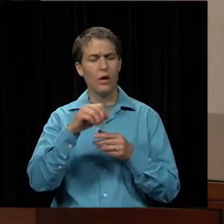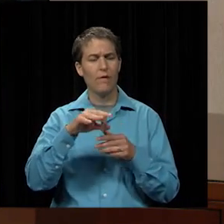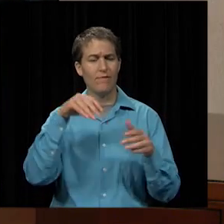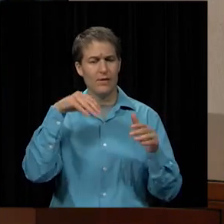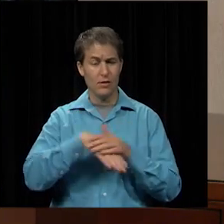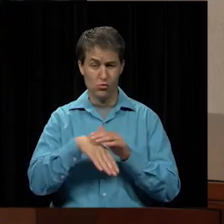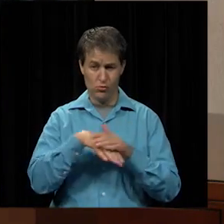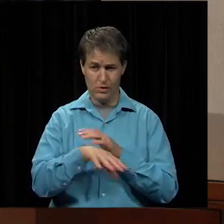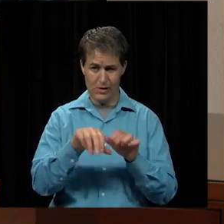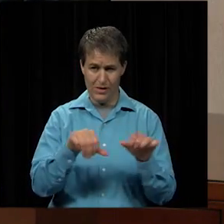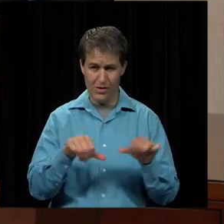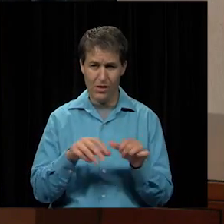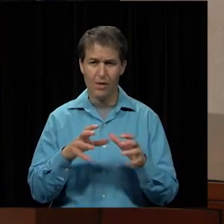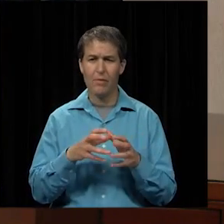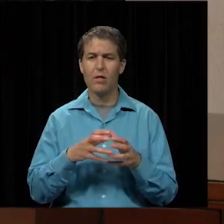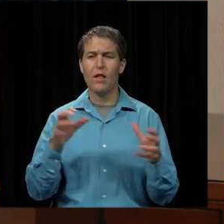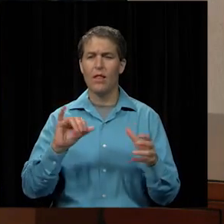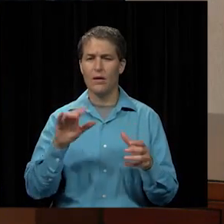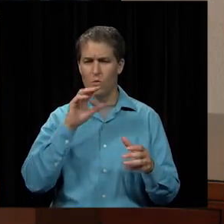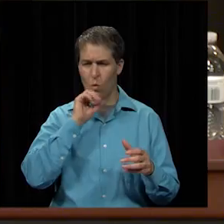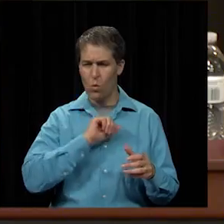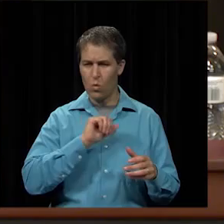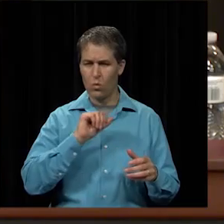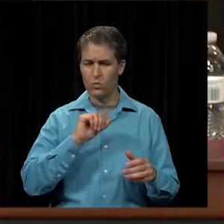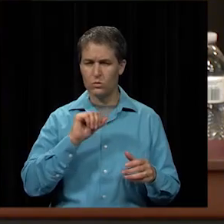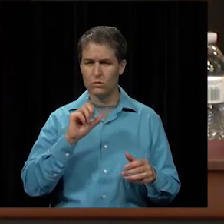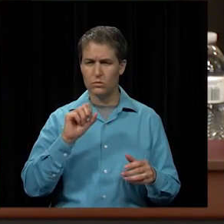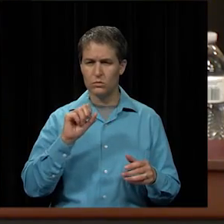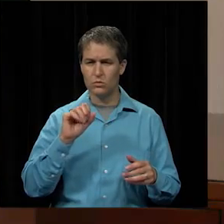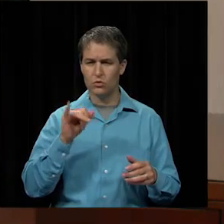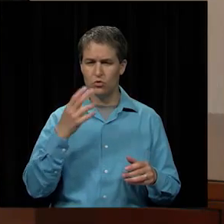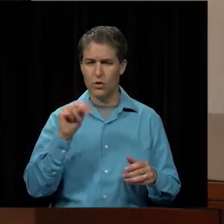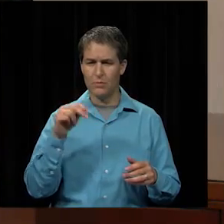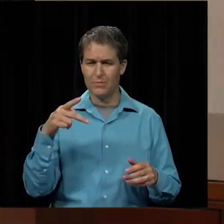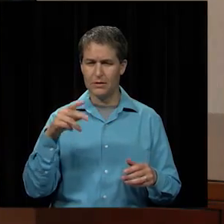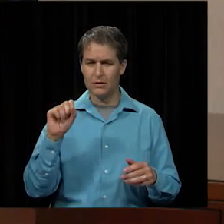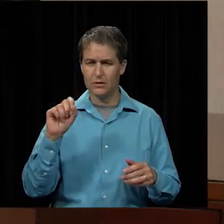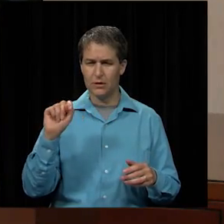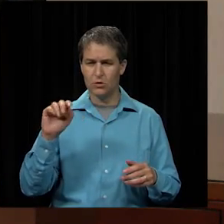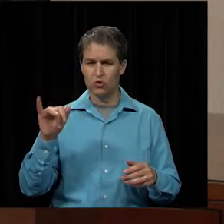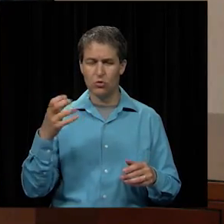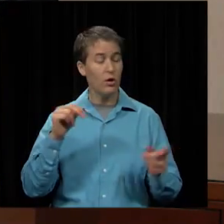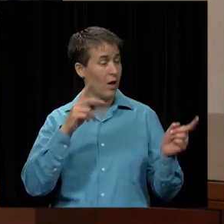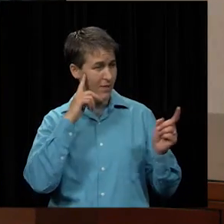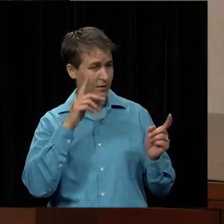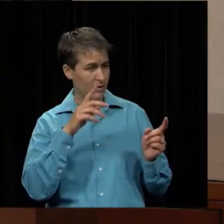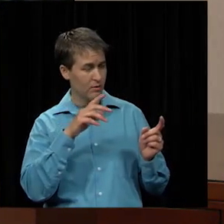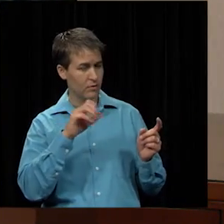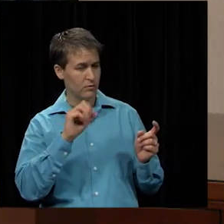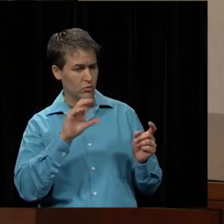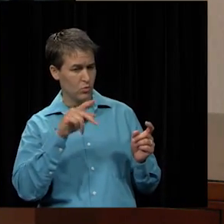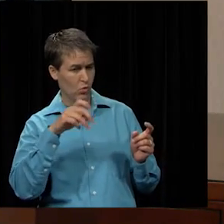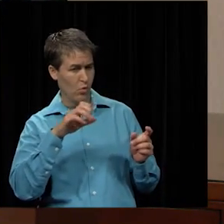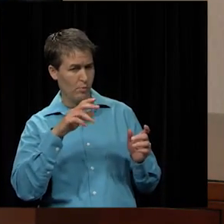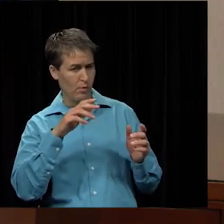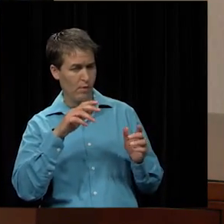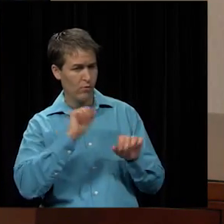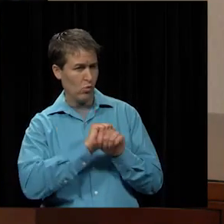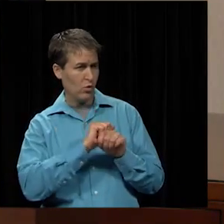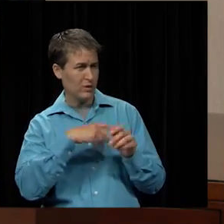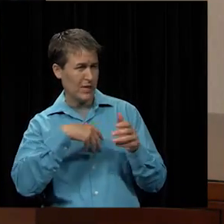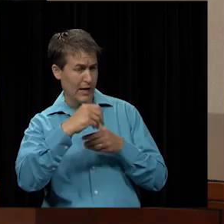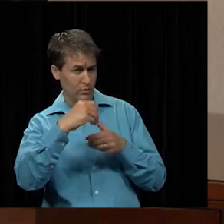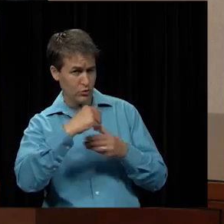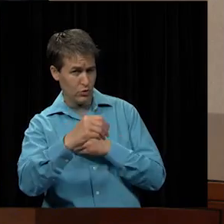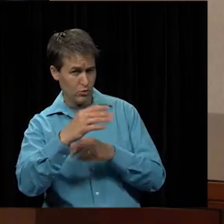be a lot like the old John P. St. John. Well, right now, I think the scope of the work is primarily an exterior renovation, not